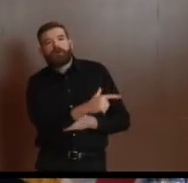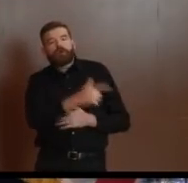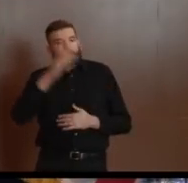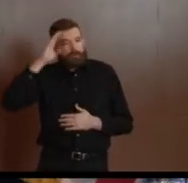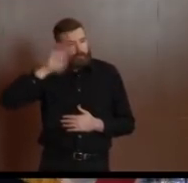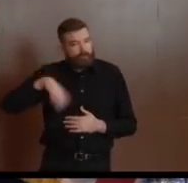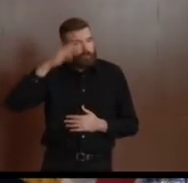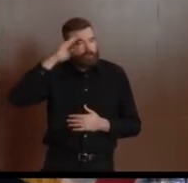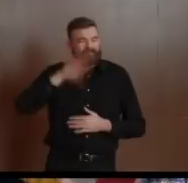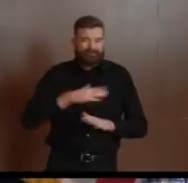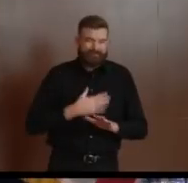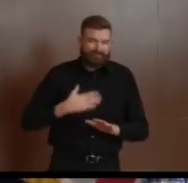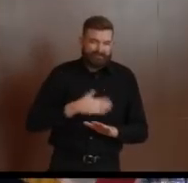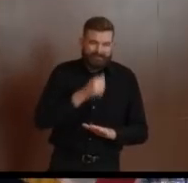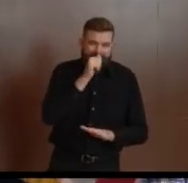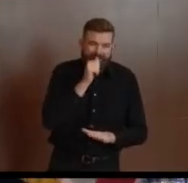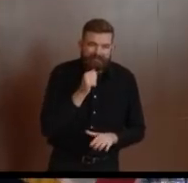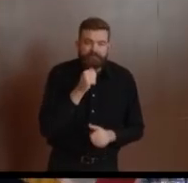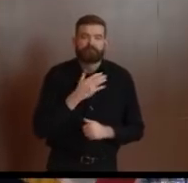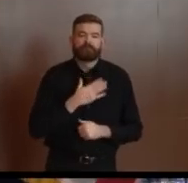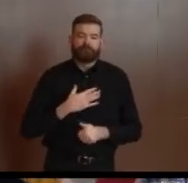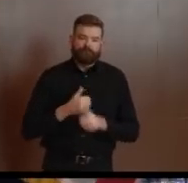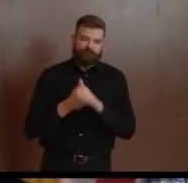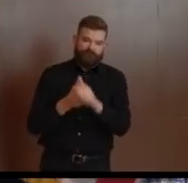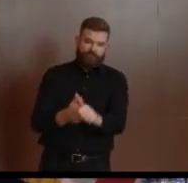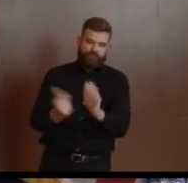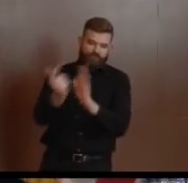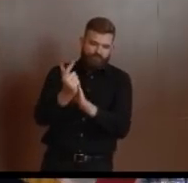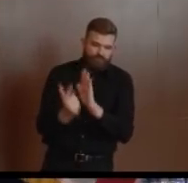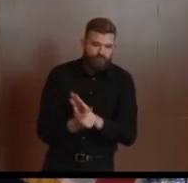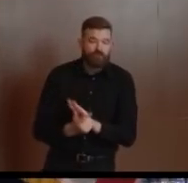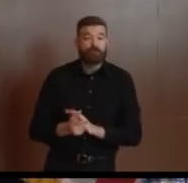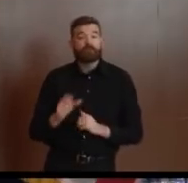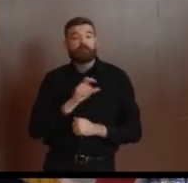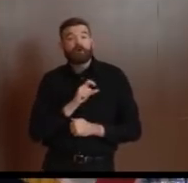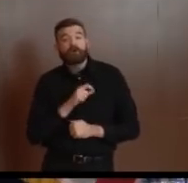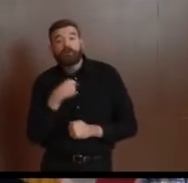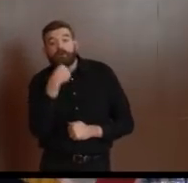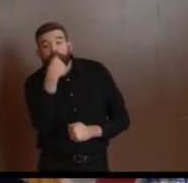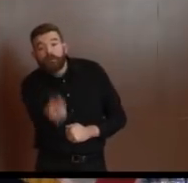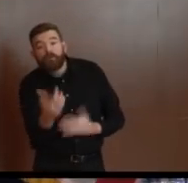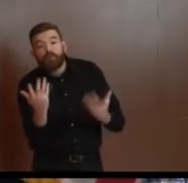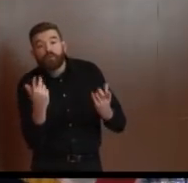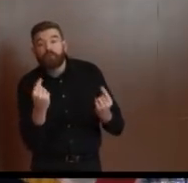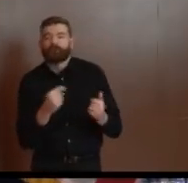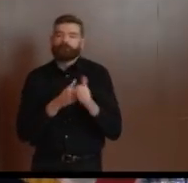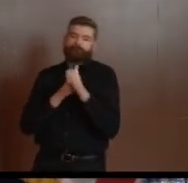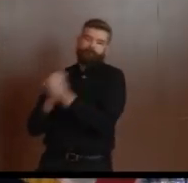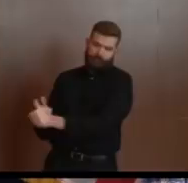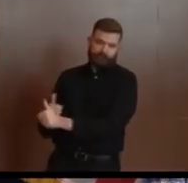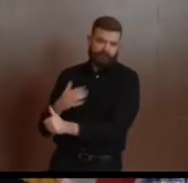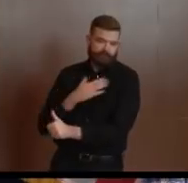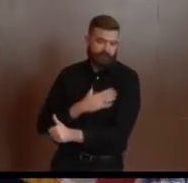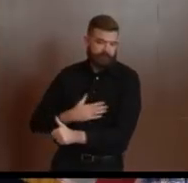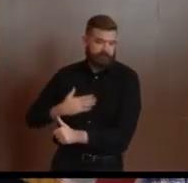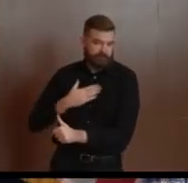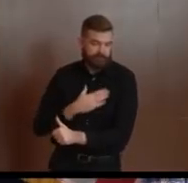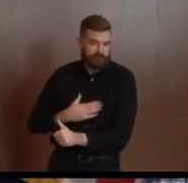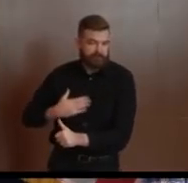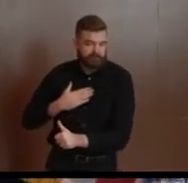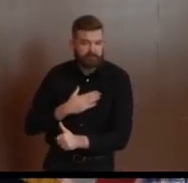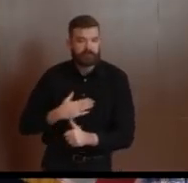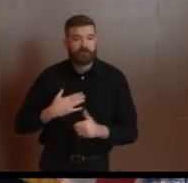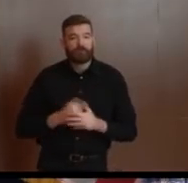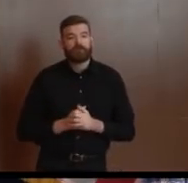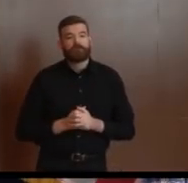and men of the New Jersey National Guard who are on site. Again, I thank each and every one of them, and I express our tremendous gratitude again